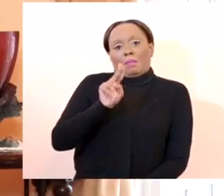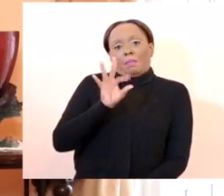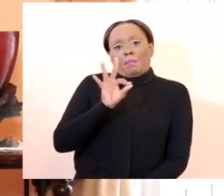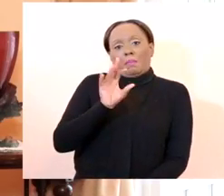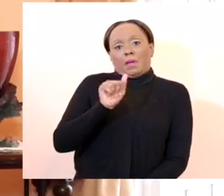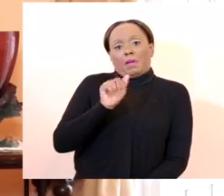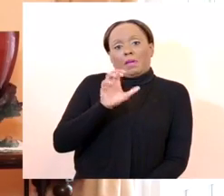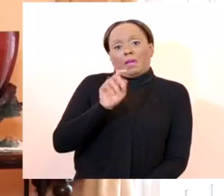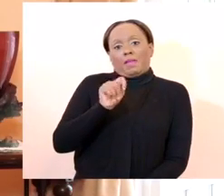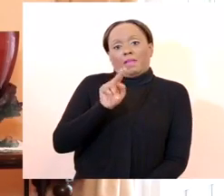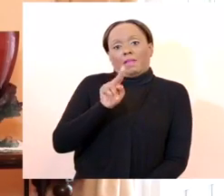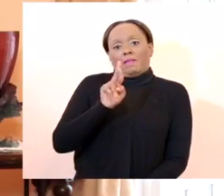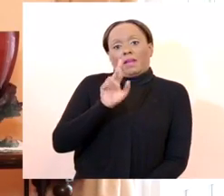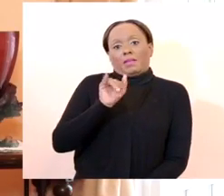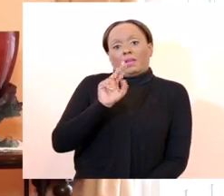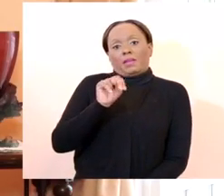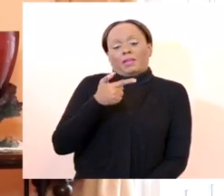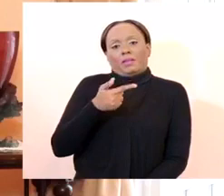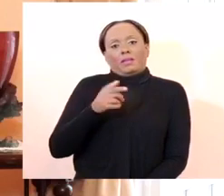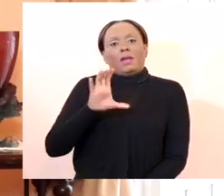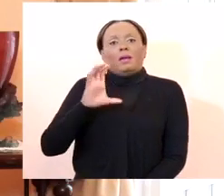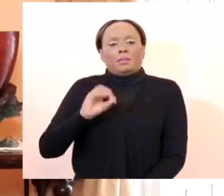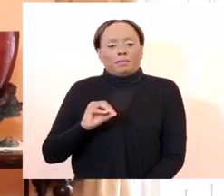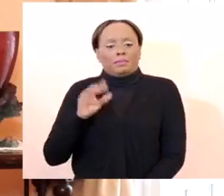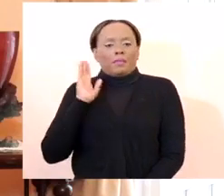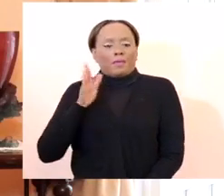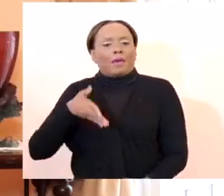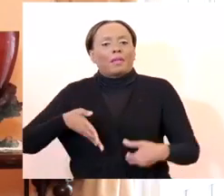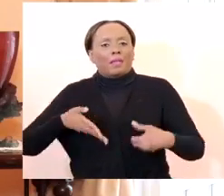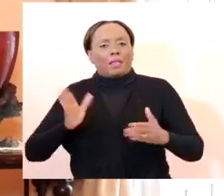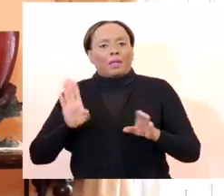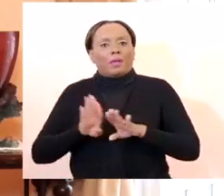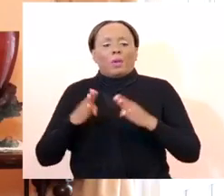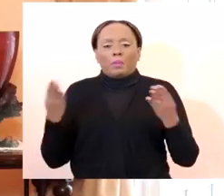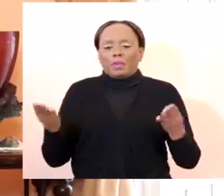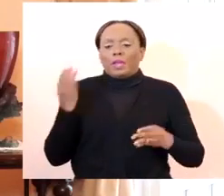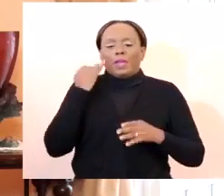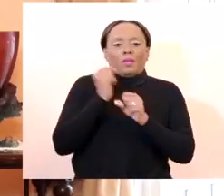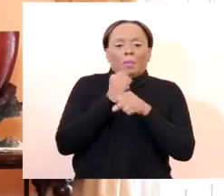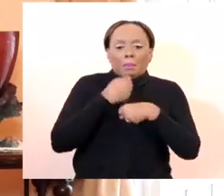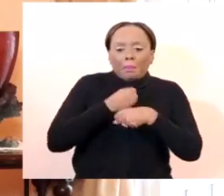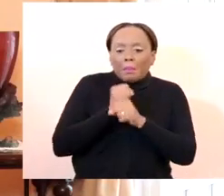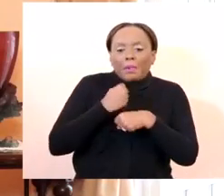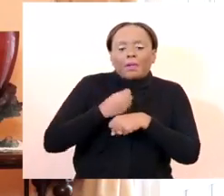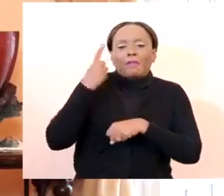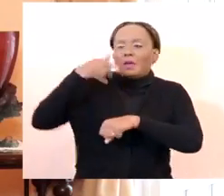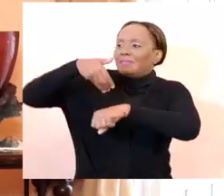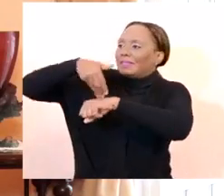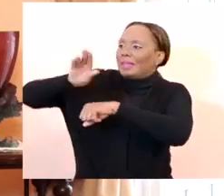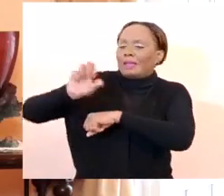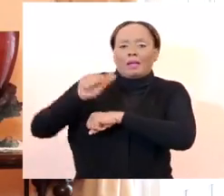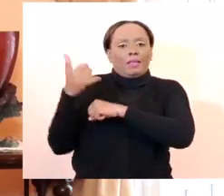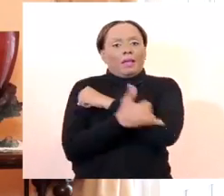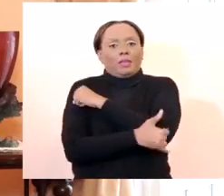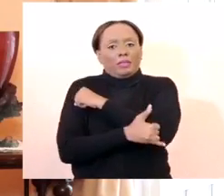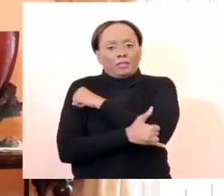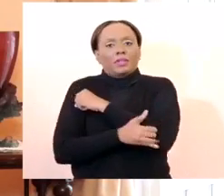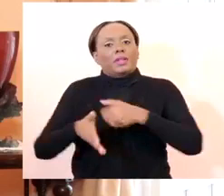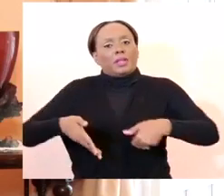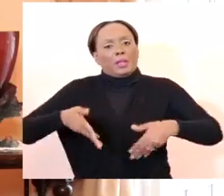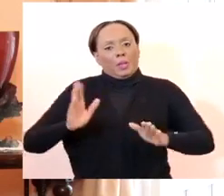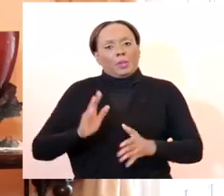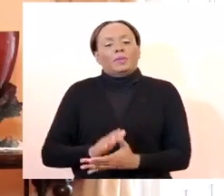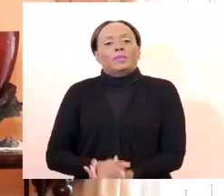companies for the provision that are producing goods for export to operate. We will also be allowing manufacturing